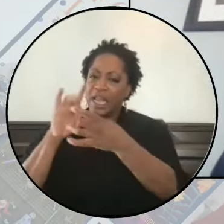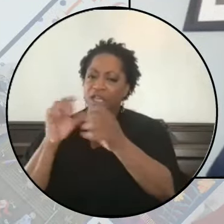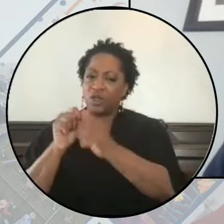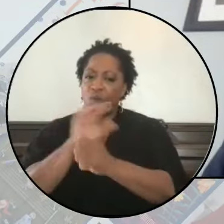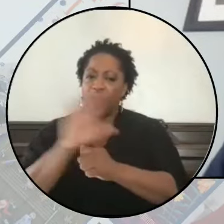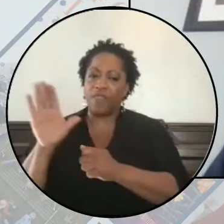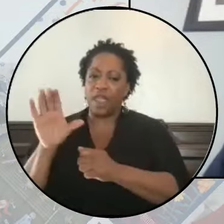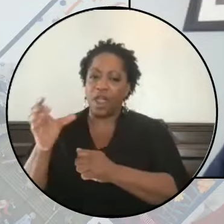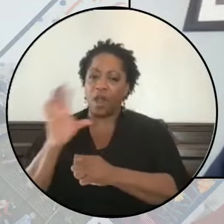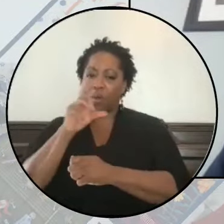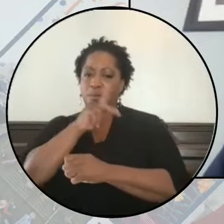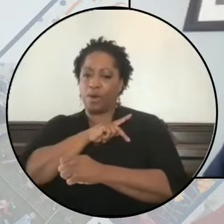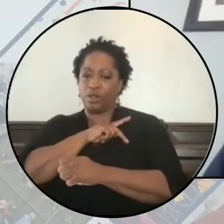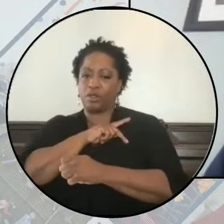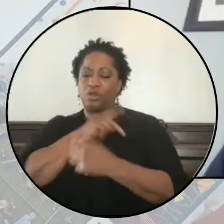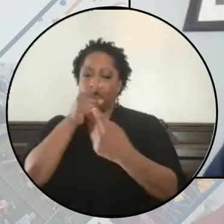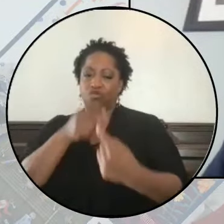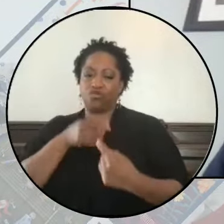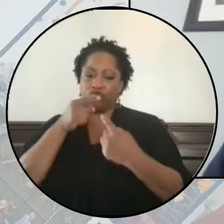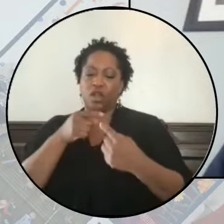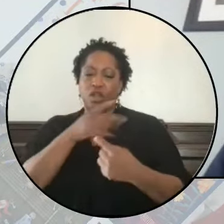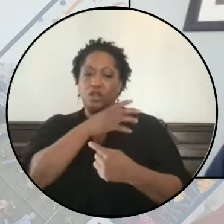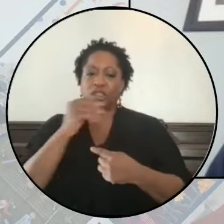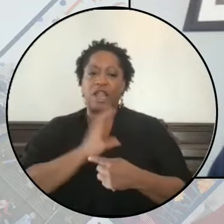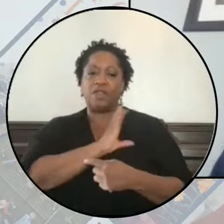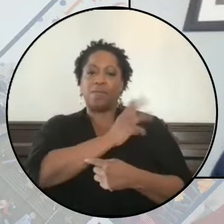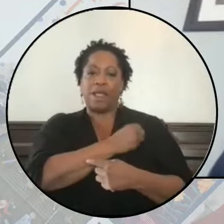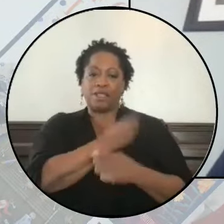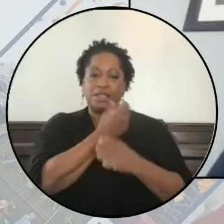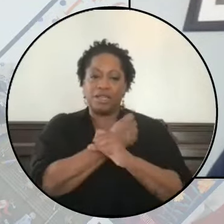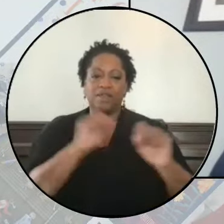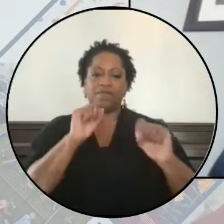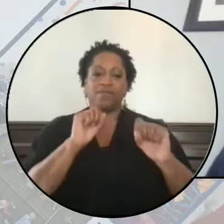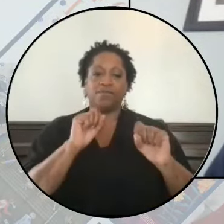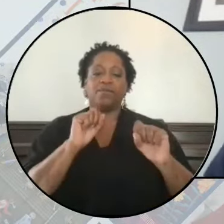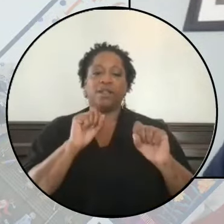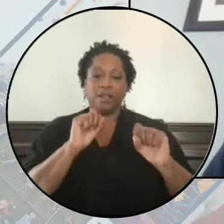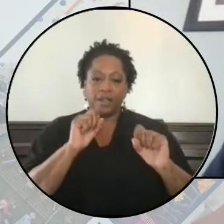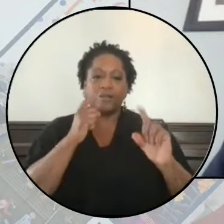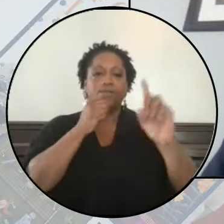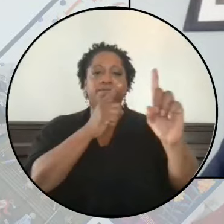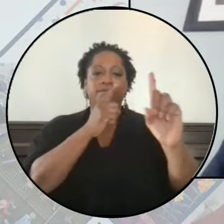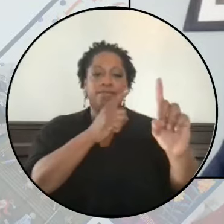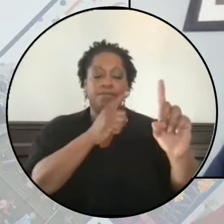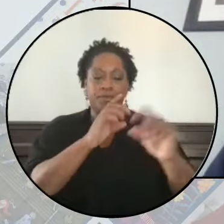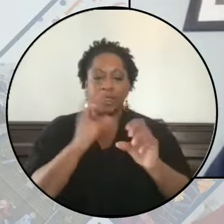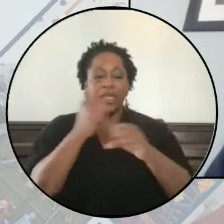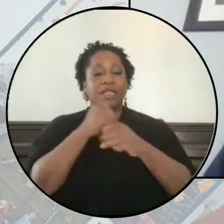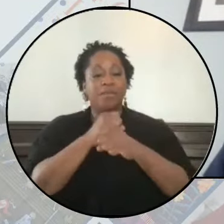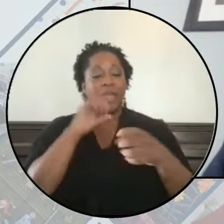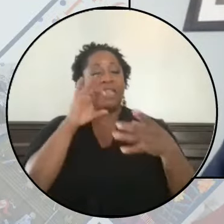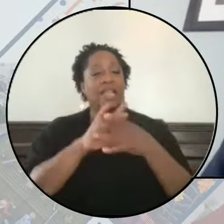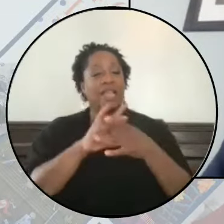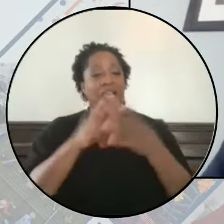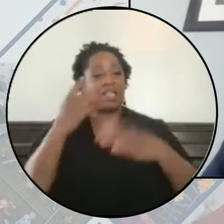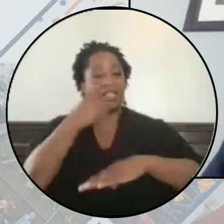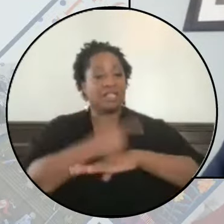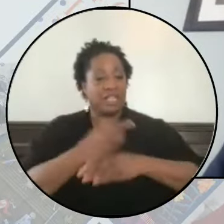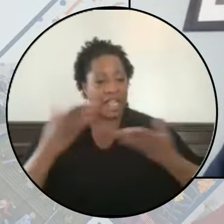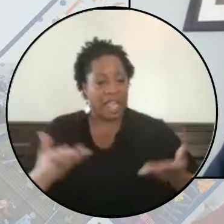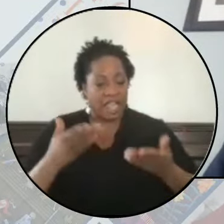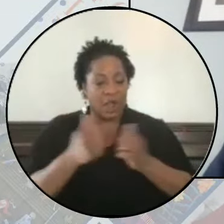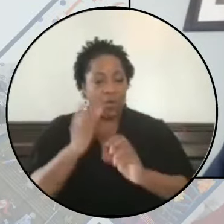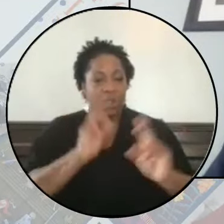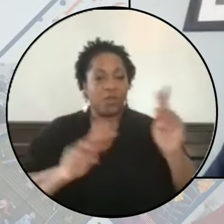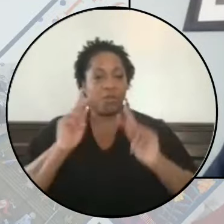struggles and the Palestinian fight for liberation. And so we're here today to make that connection among